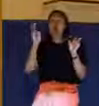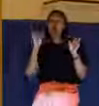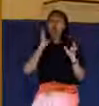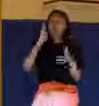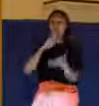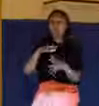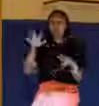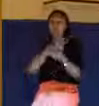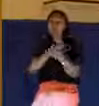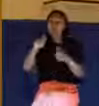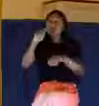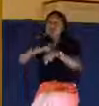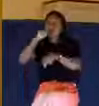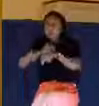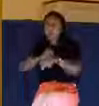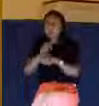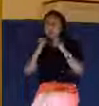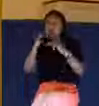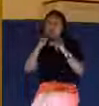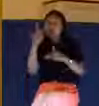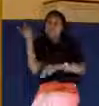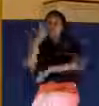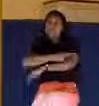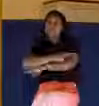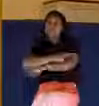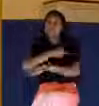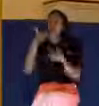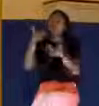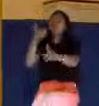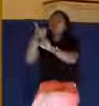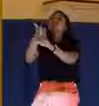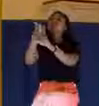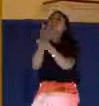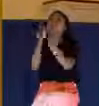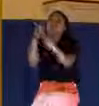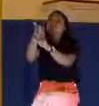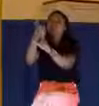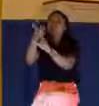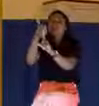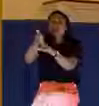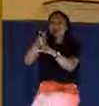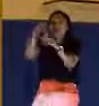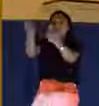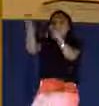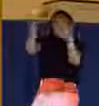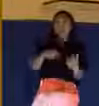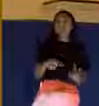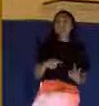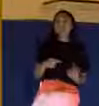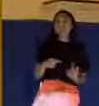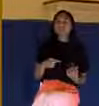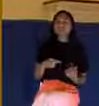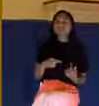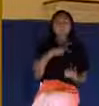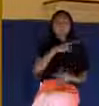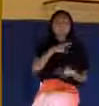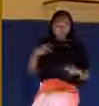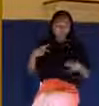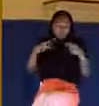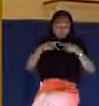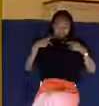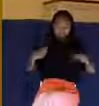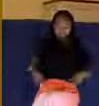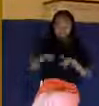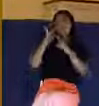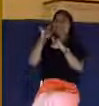days, save thyself. Come down from the cross. And likewise, also the chief priest mocking said among themselves